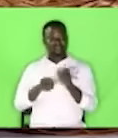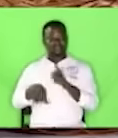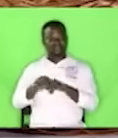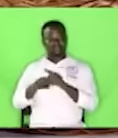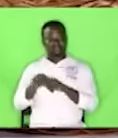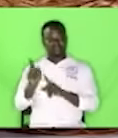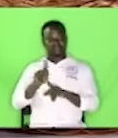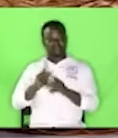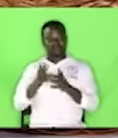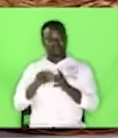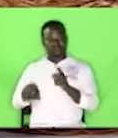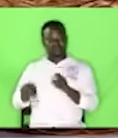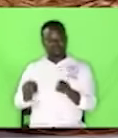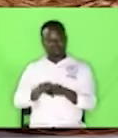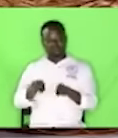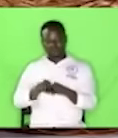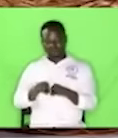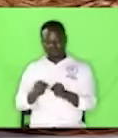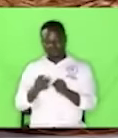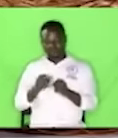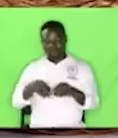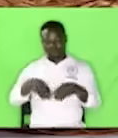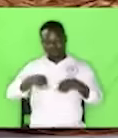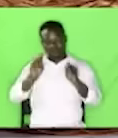sell their boots for